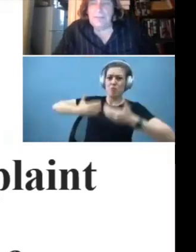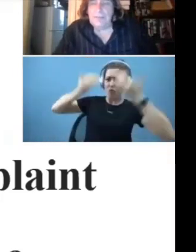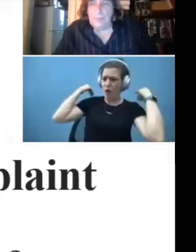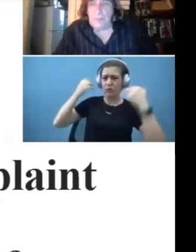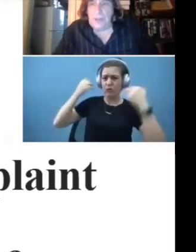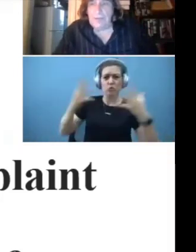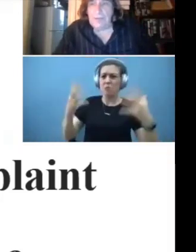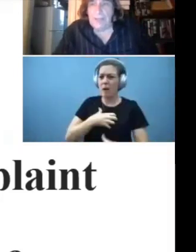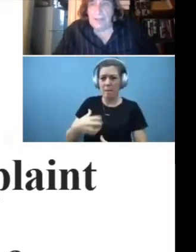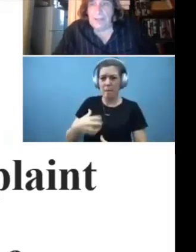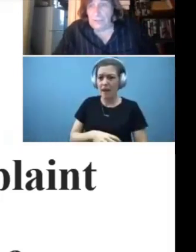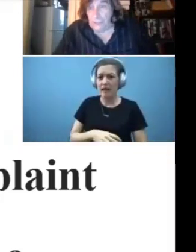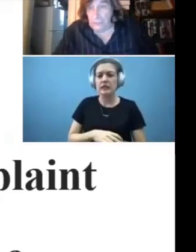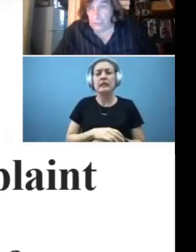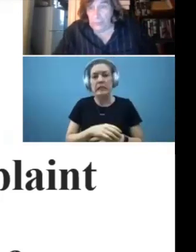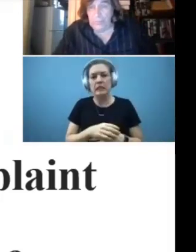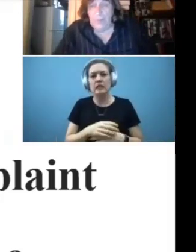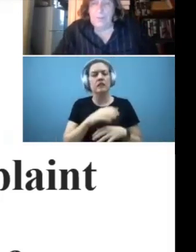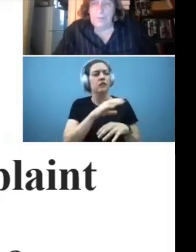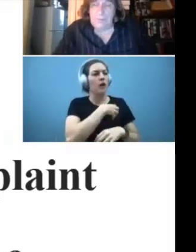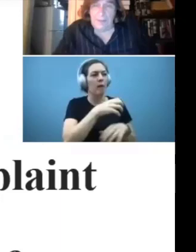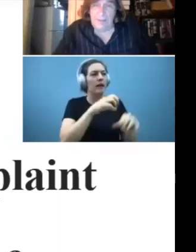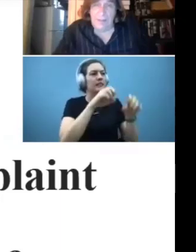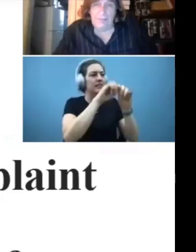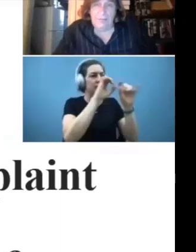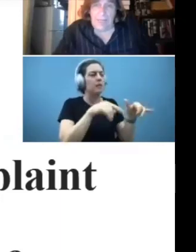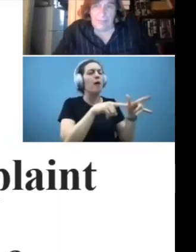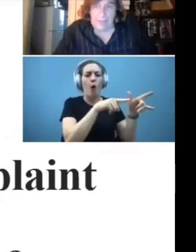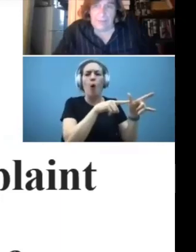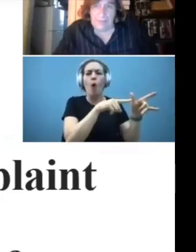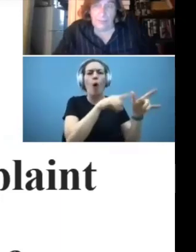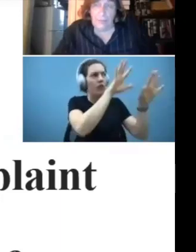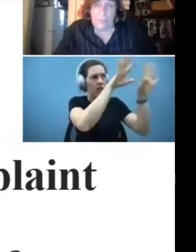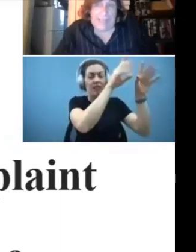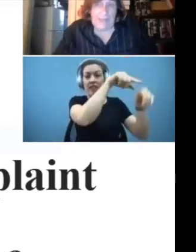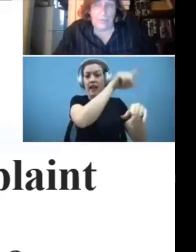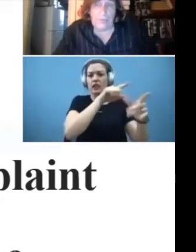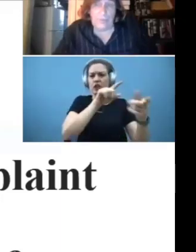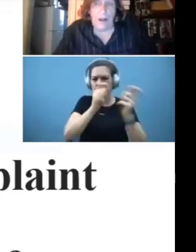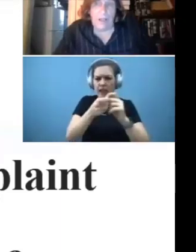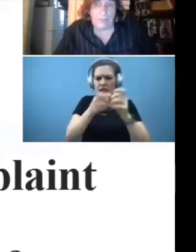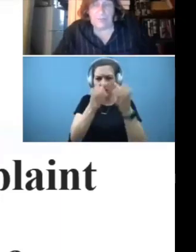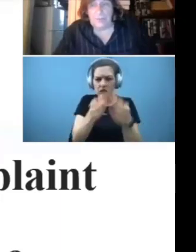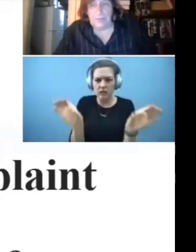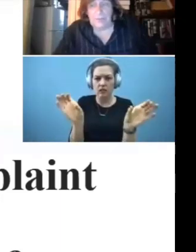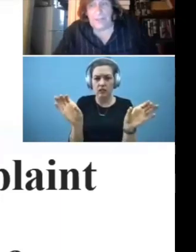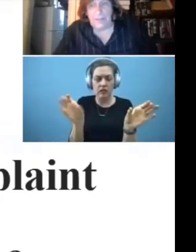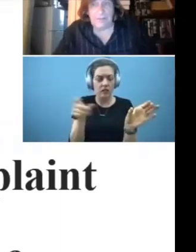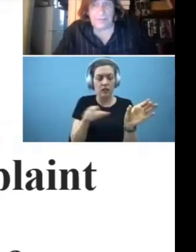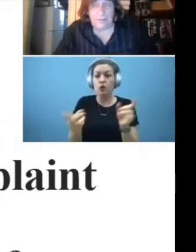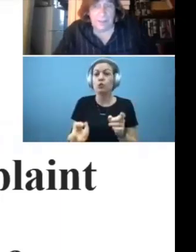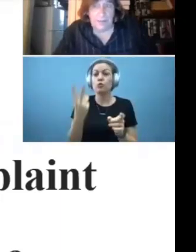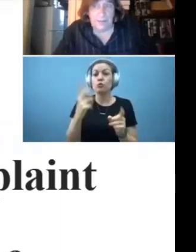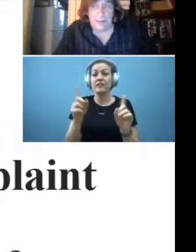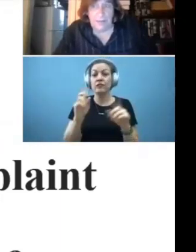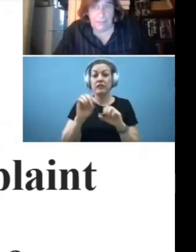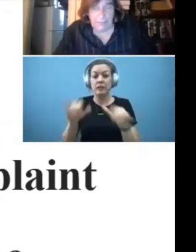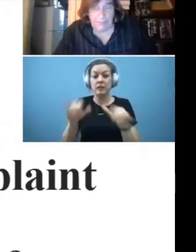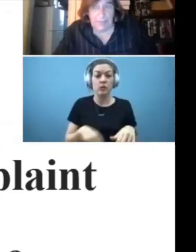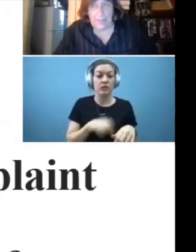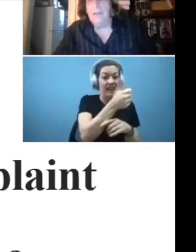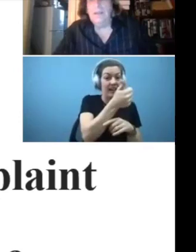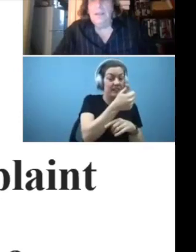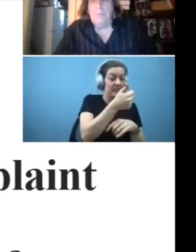complaint system was bifurcated into two. The 10-day fact-finding remained with the hospitals and they conduct the 10-day